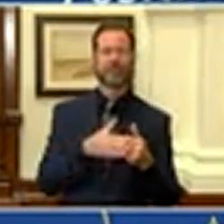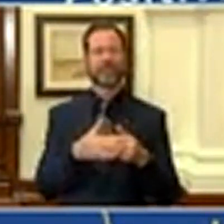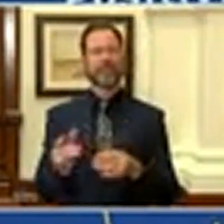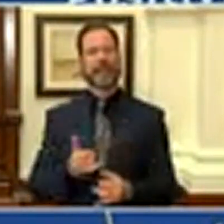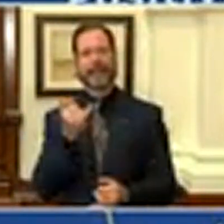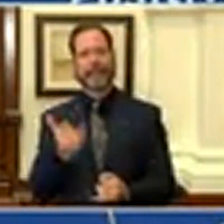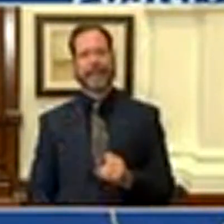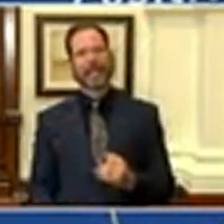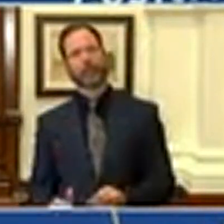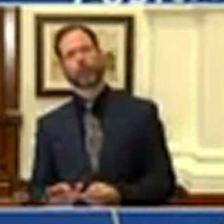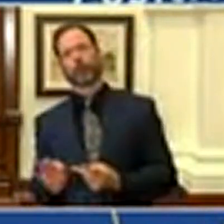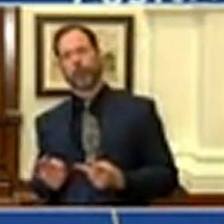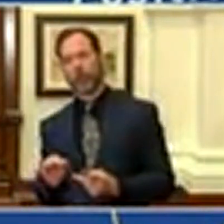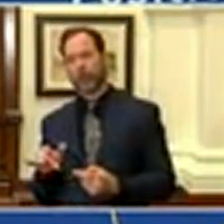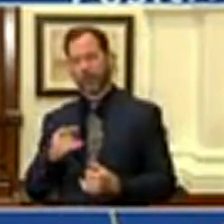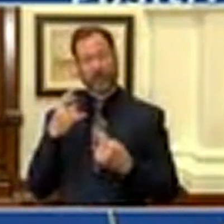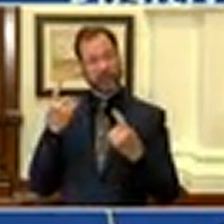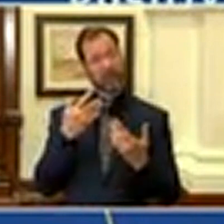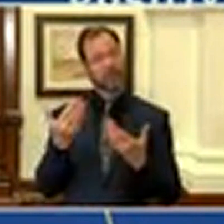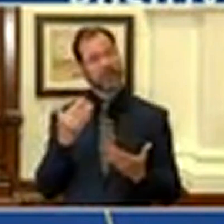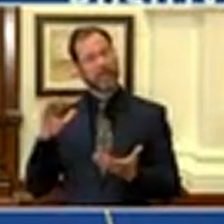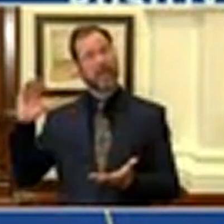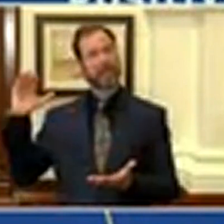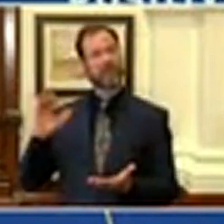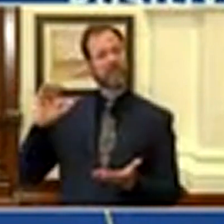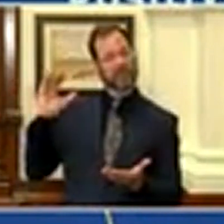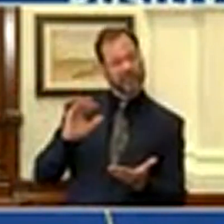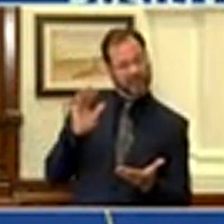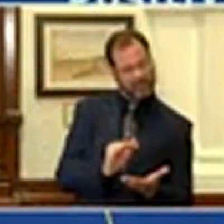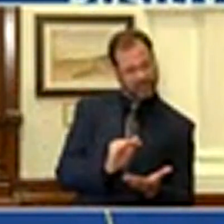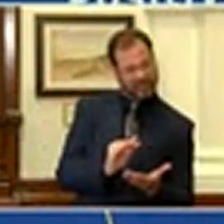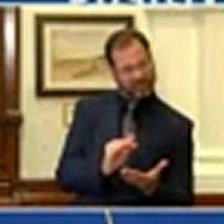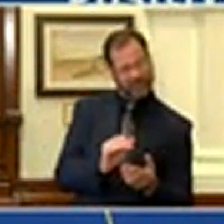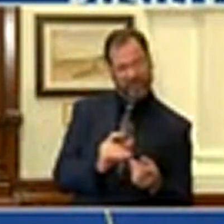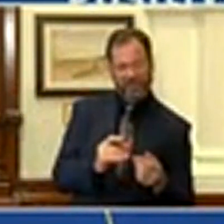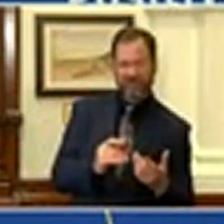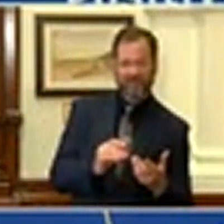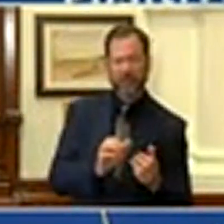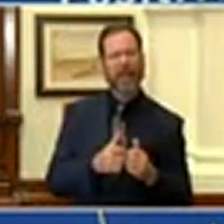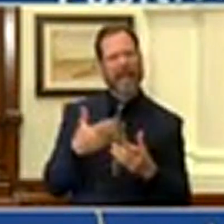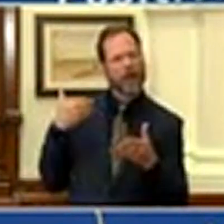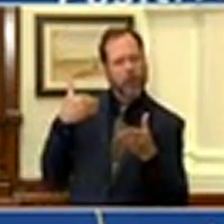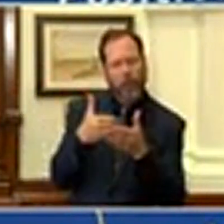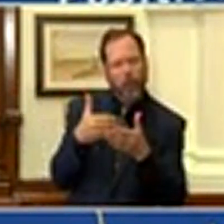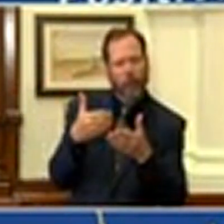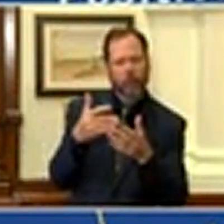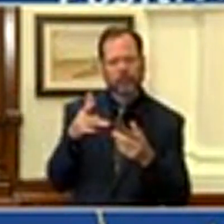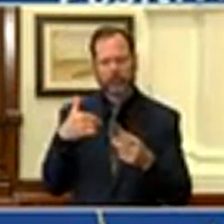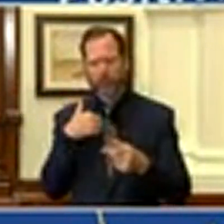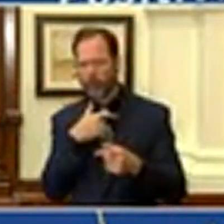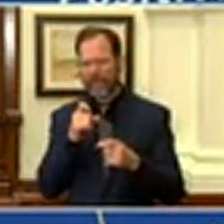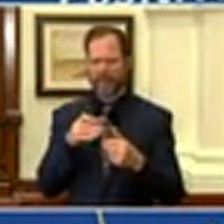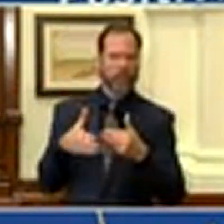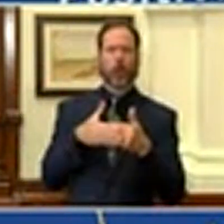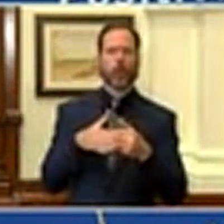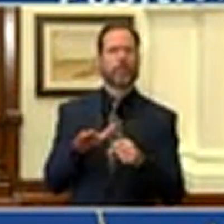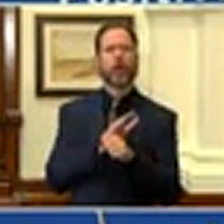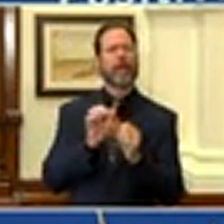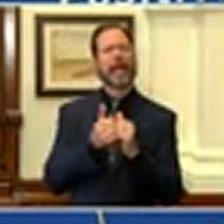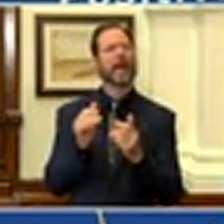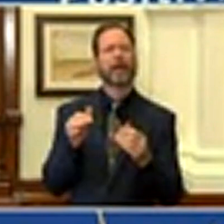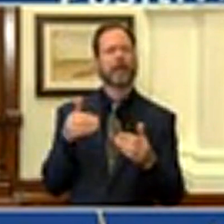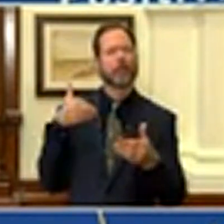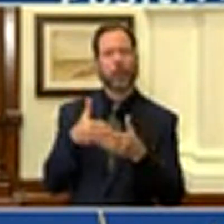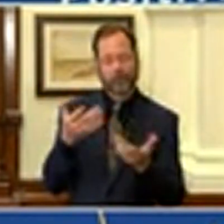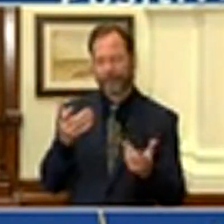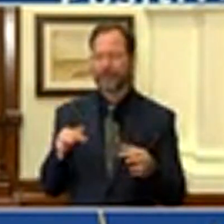resort. Would you consider maybe scaling back some of your phased reopenings, or how close are we to having to do that? Again, the important thing